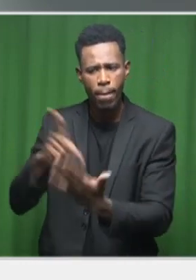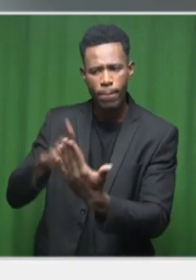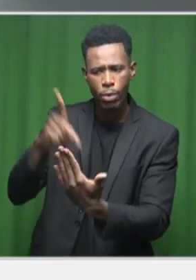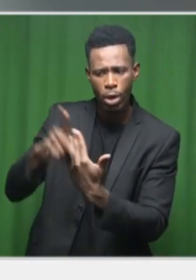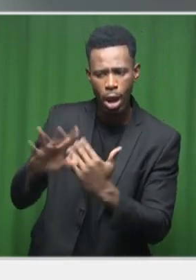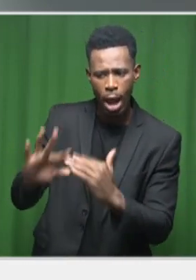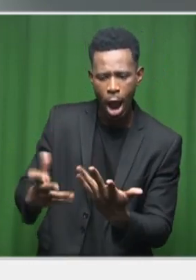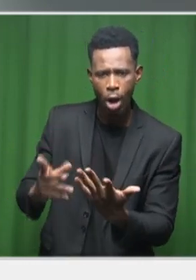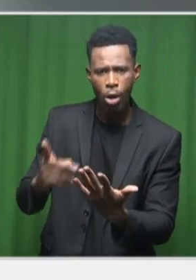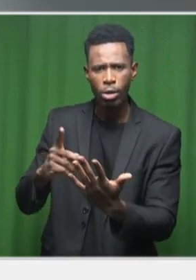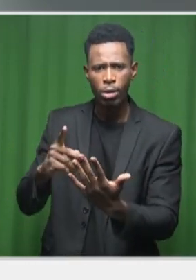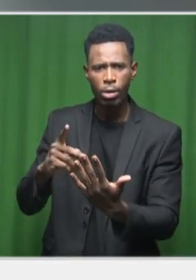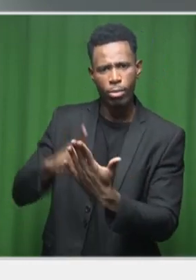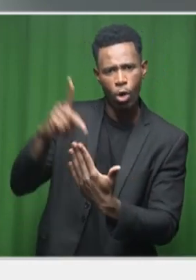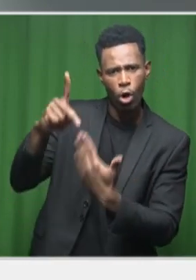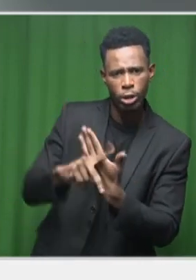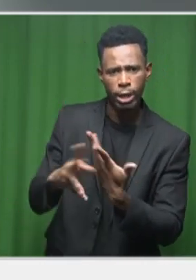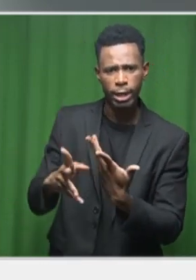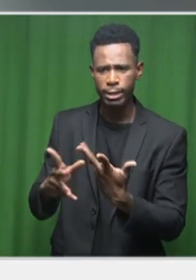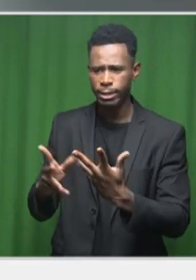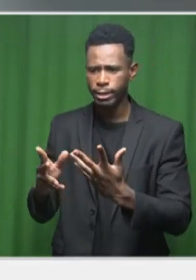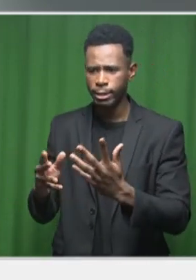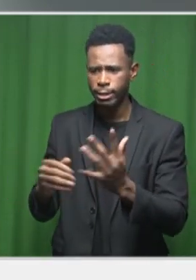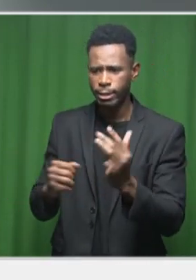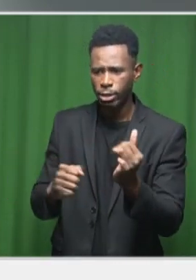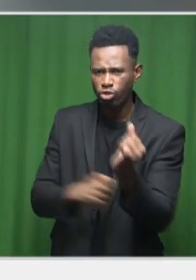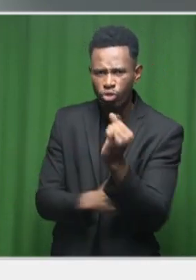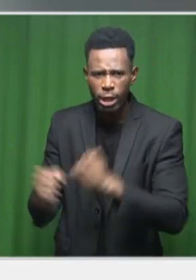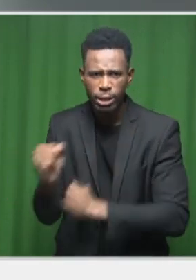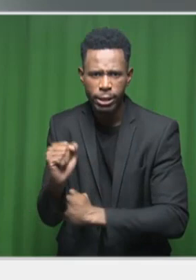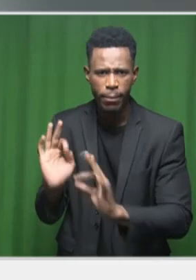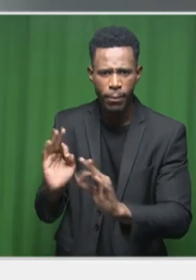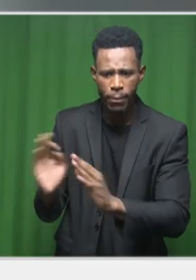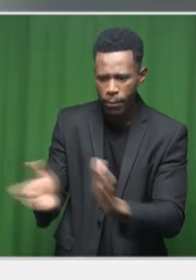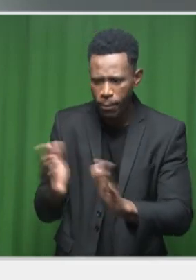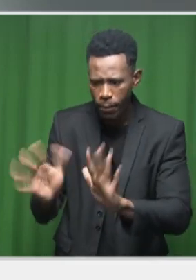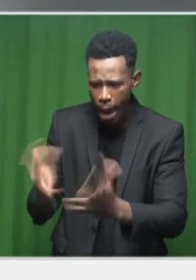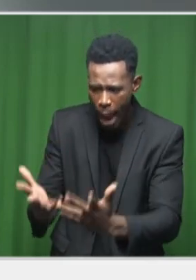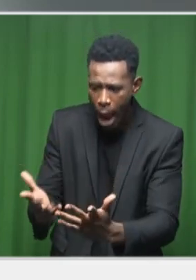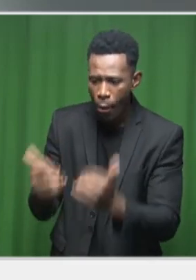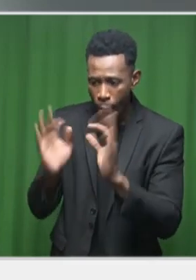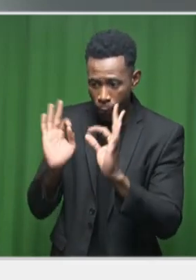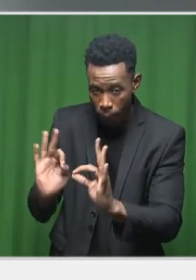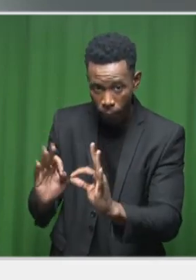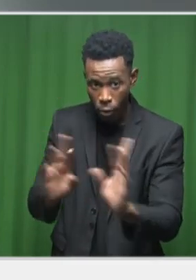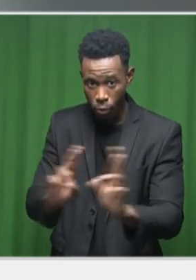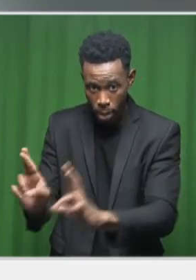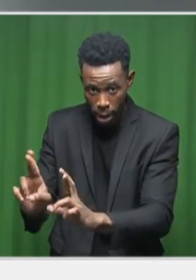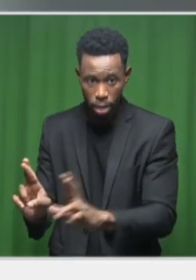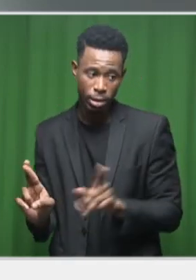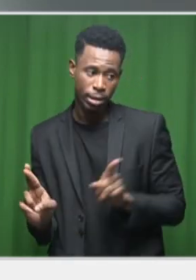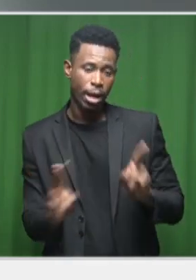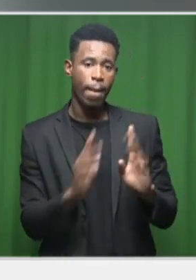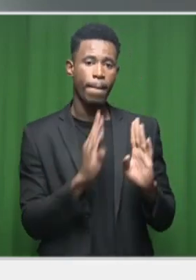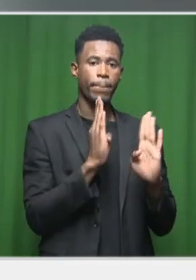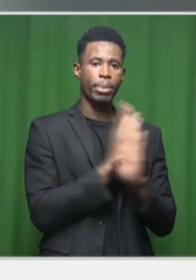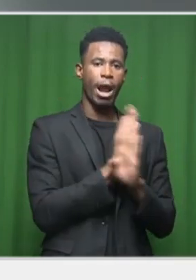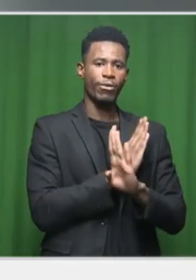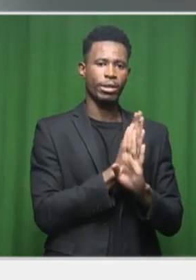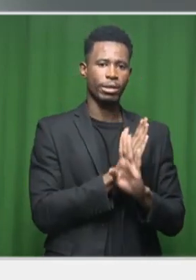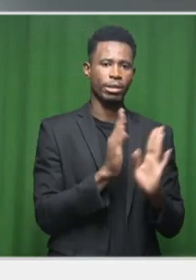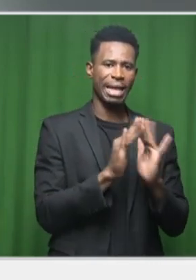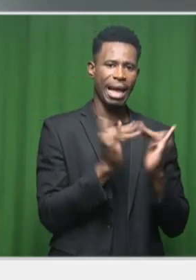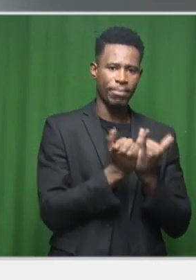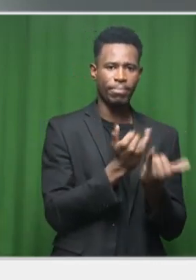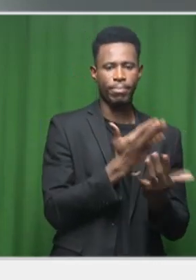structure projects, so that we can get the private sector more involved and assist government. Government cannot do this alone.